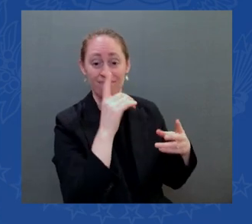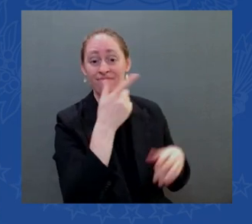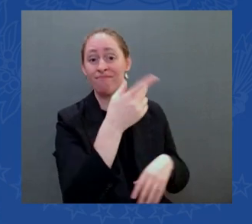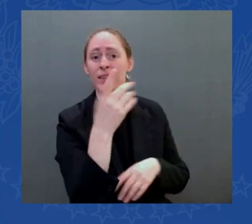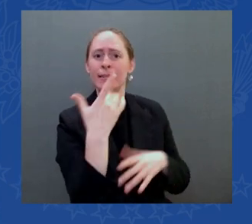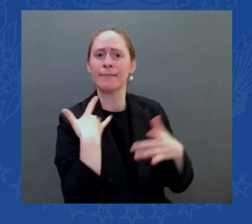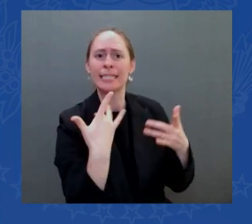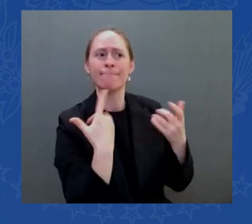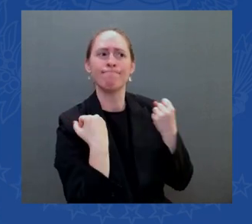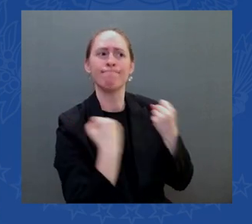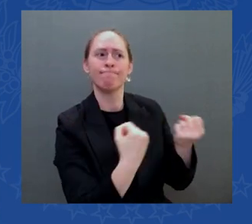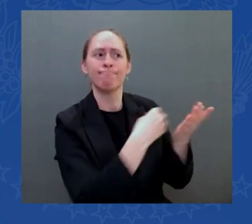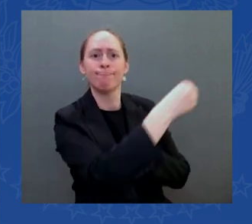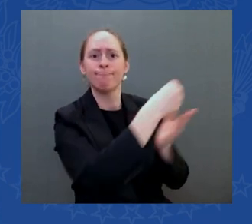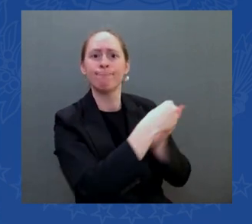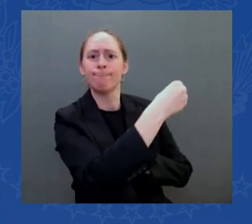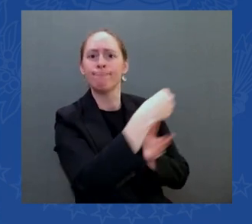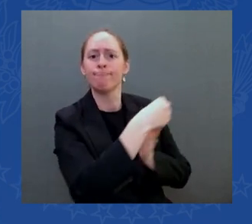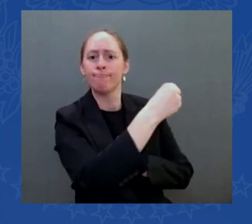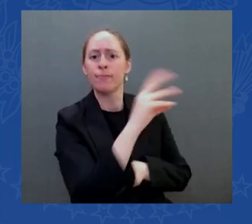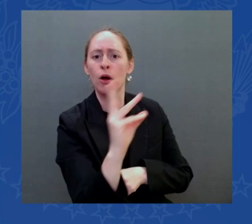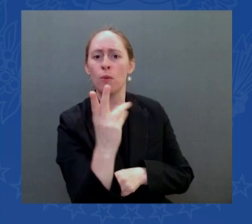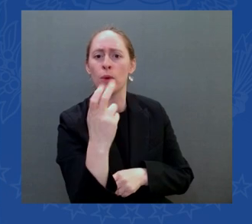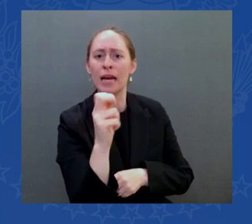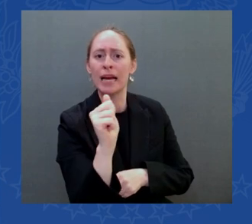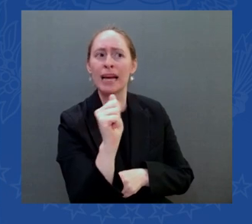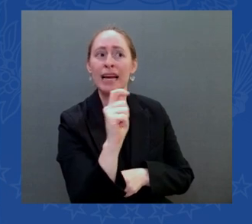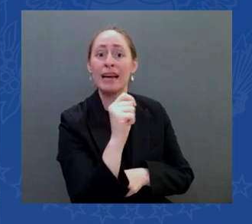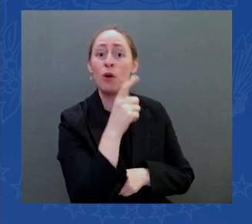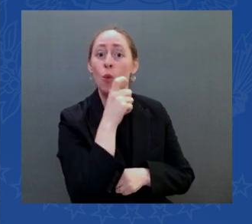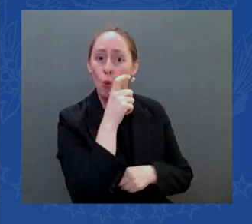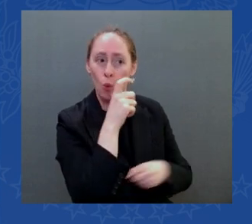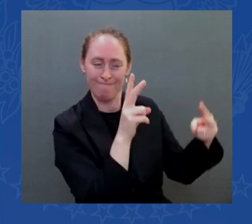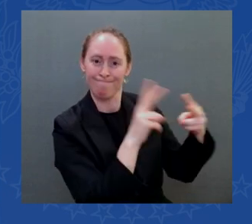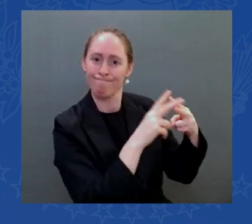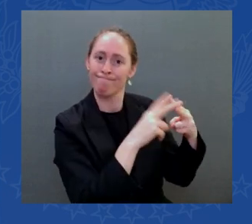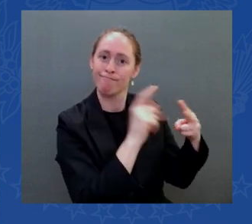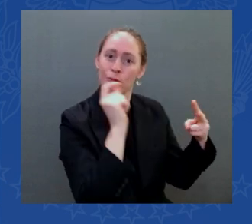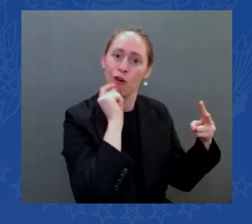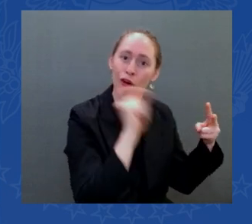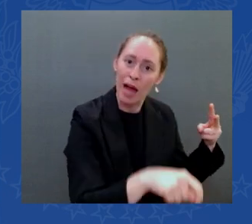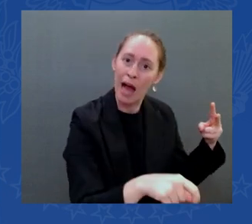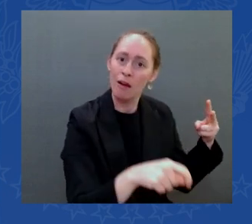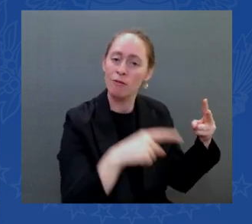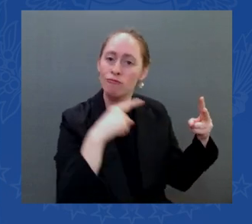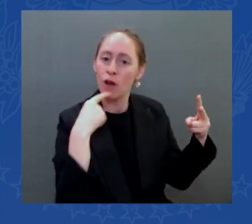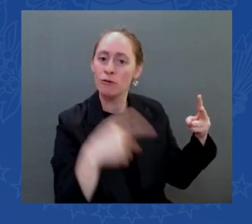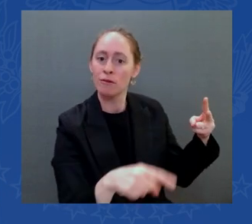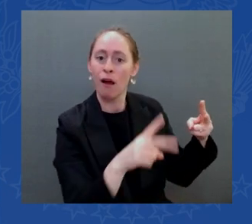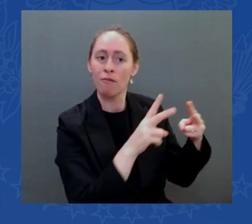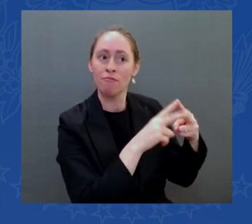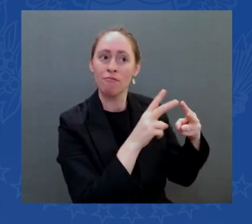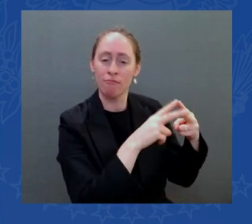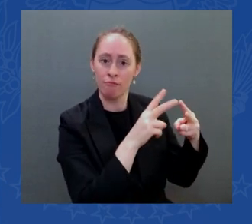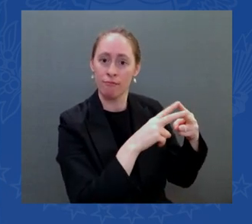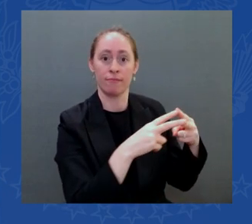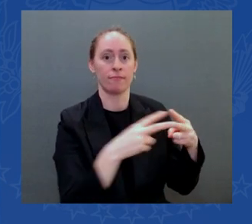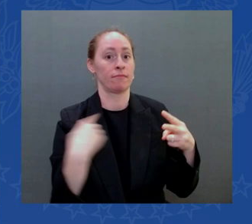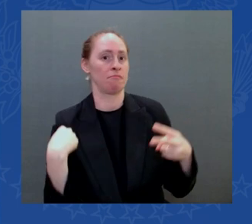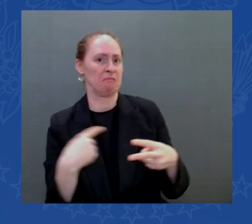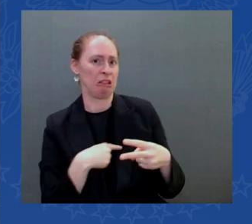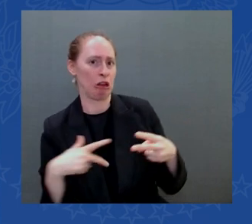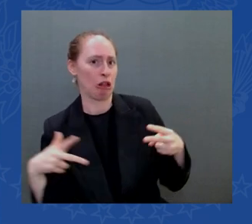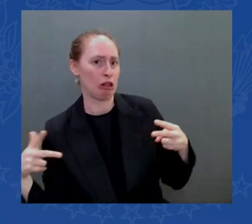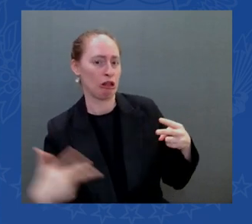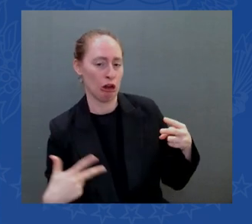we saw the most recent inflation data last month about 70 percent of the increase in inflation was a consequence of putin's